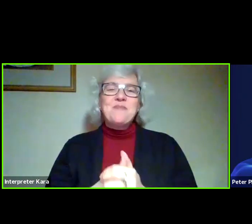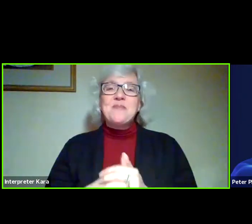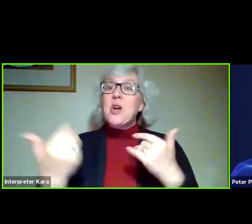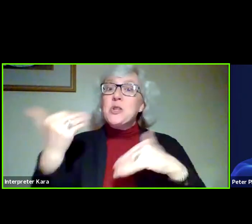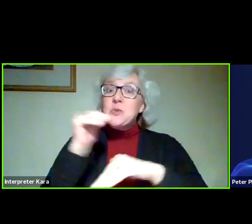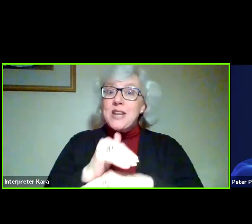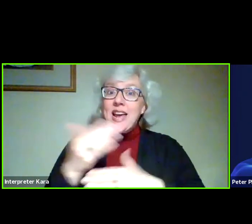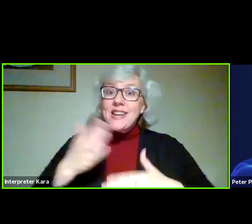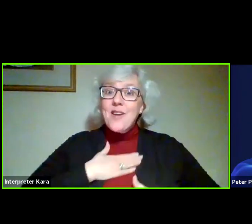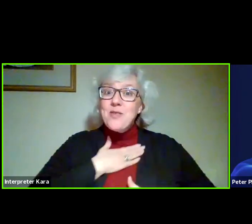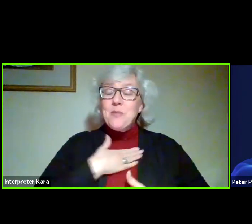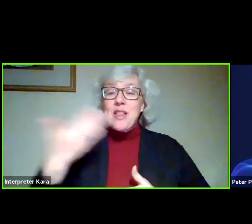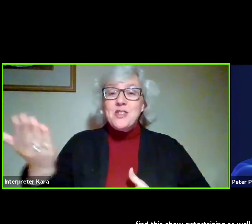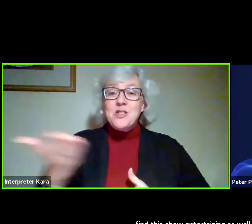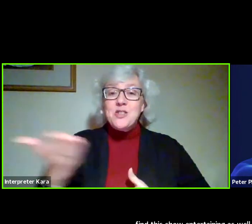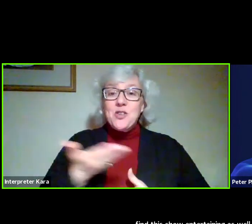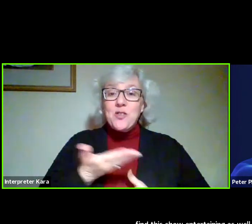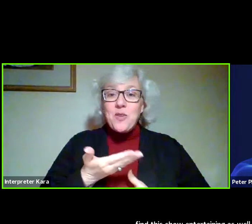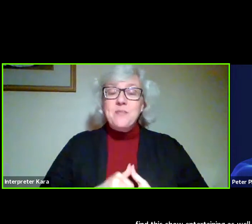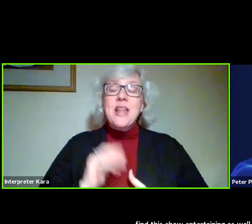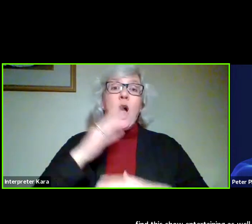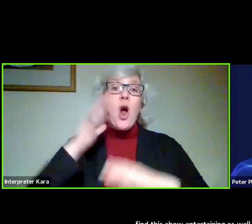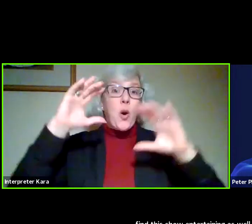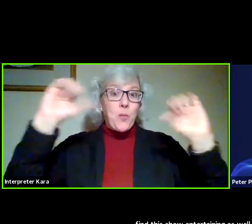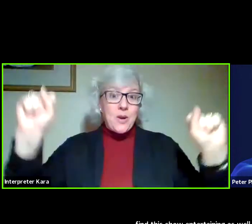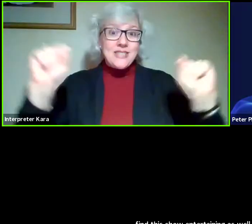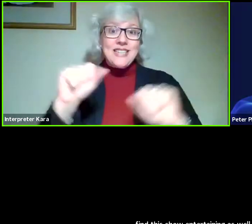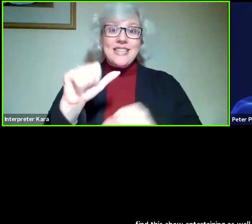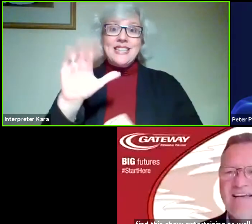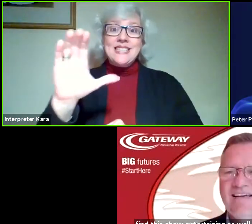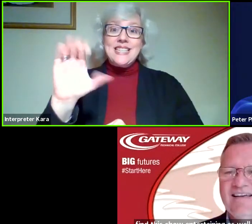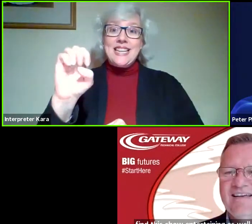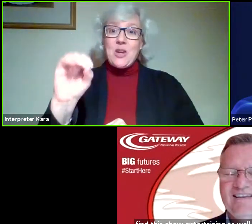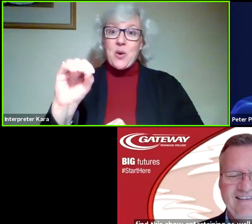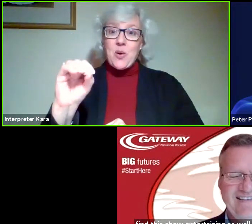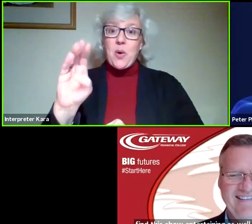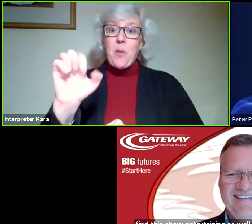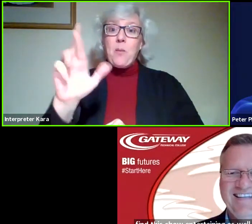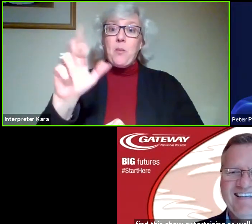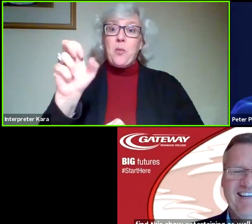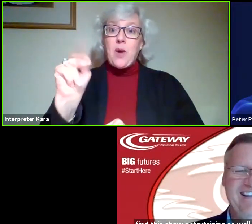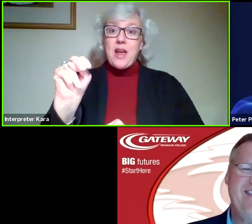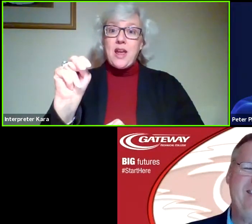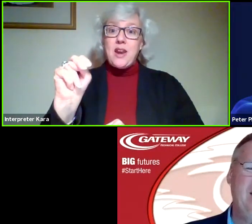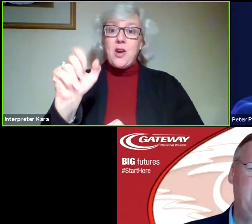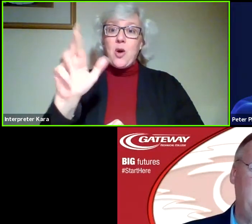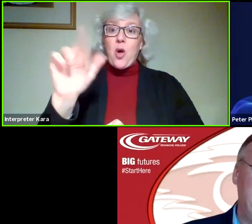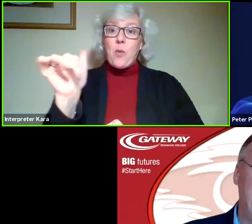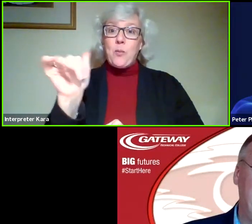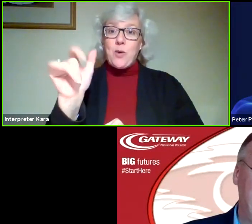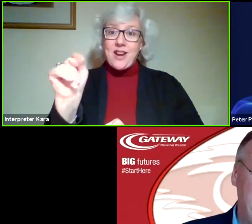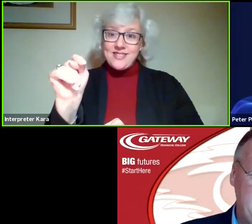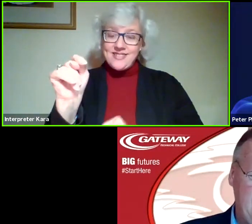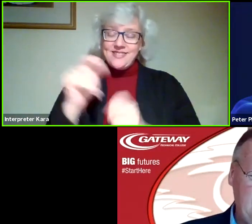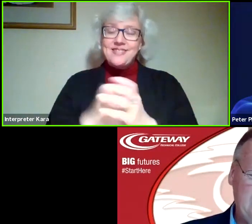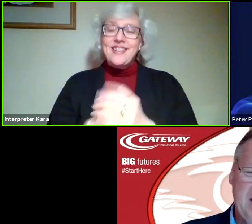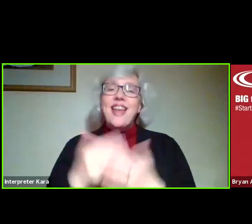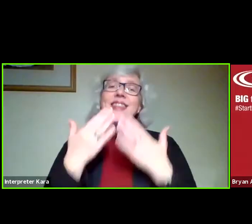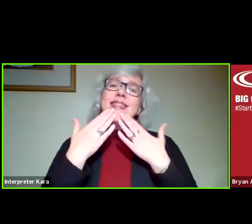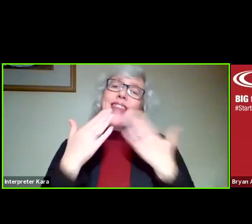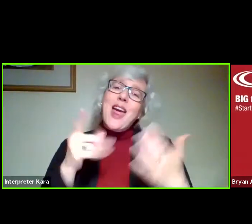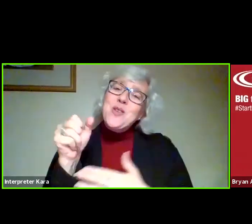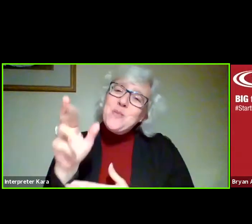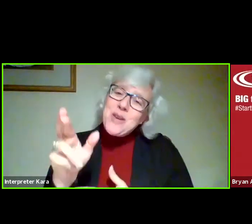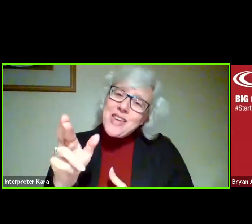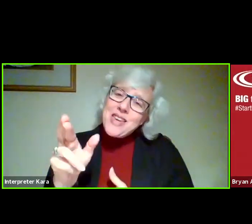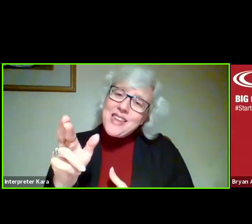pleasure of welcoming our president and CEO Dr. Brian Albrecht. Thank you Peter. Let me just